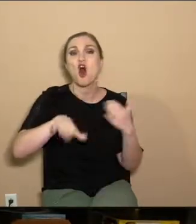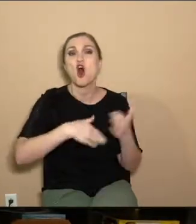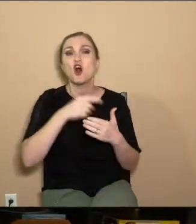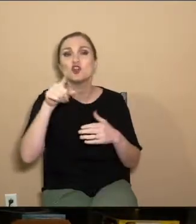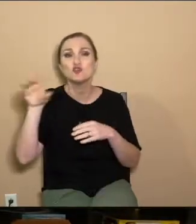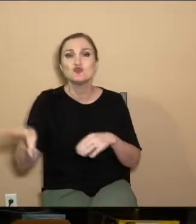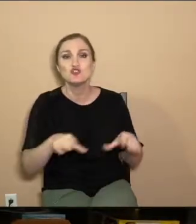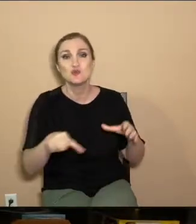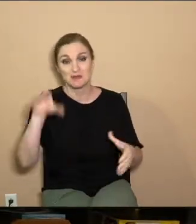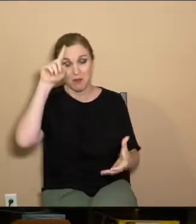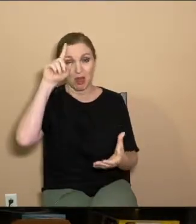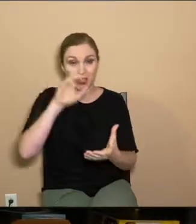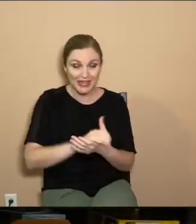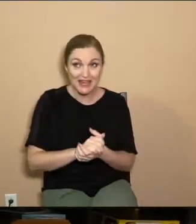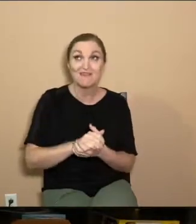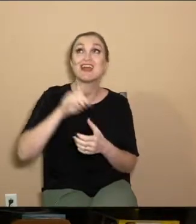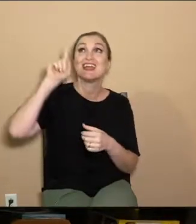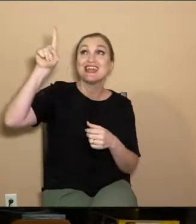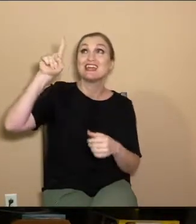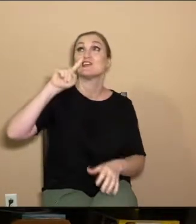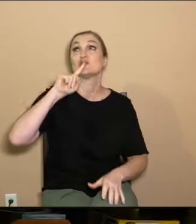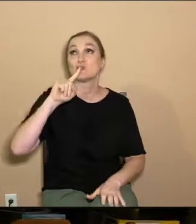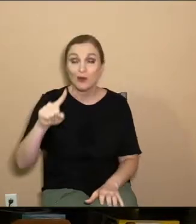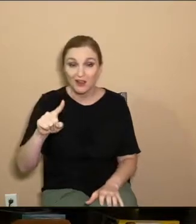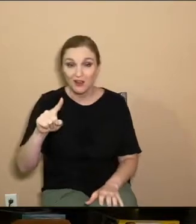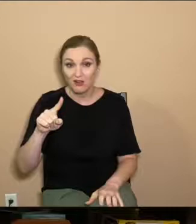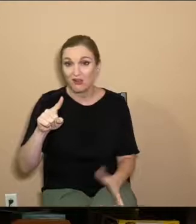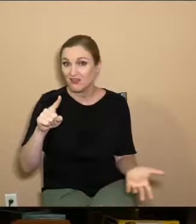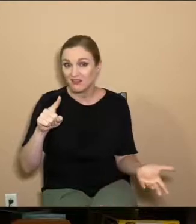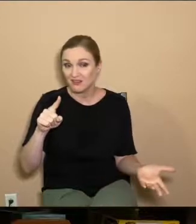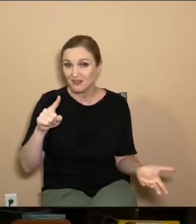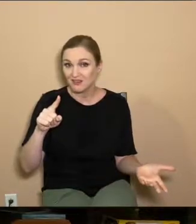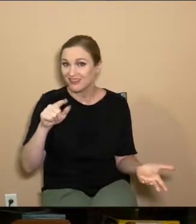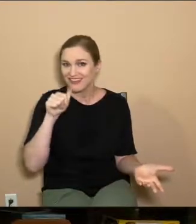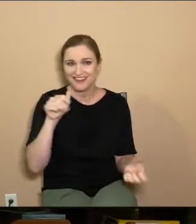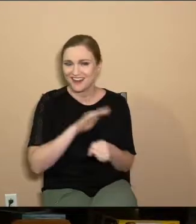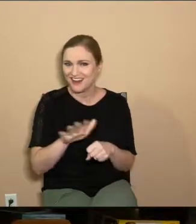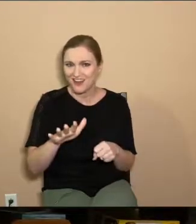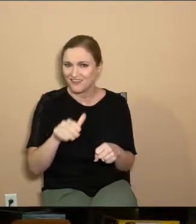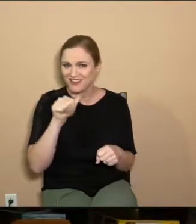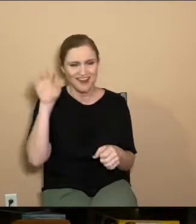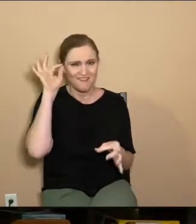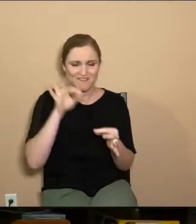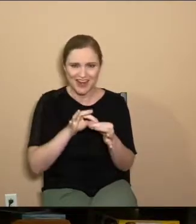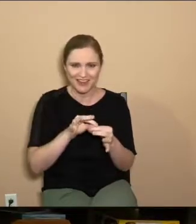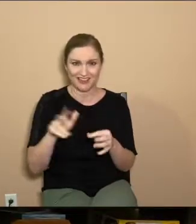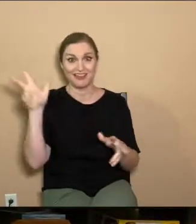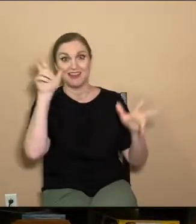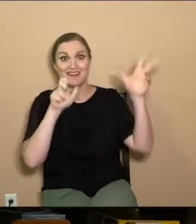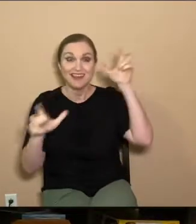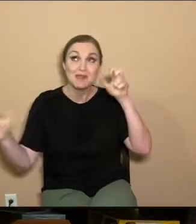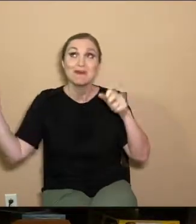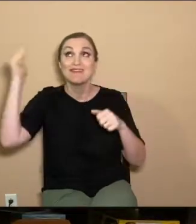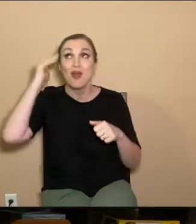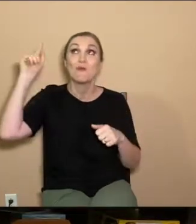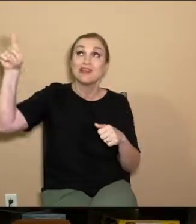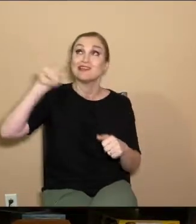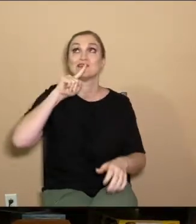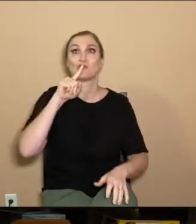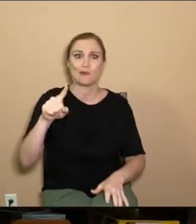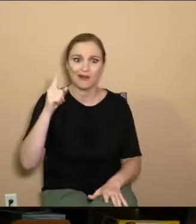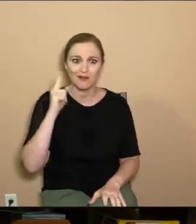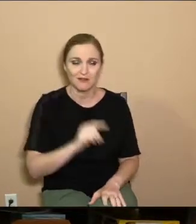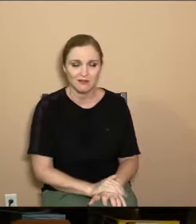believing in the existence of a God, he says, that's not faith because even the demons believe